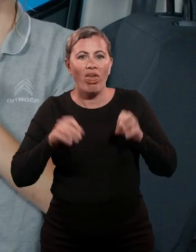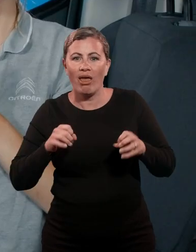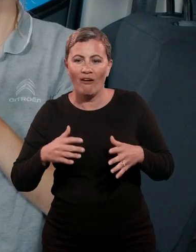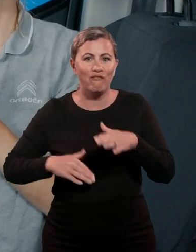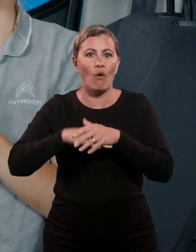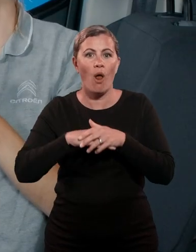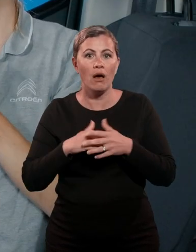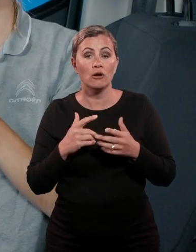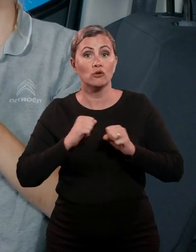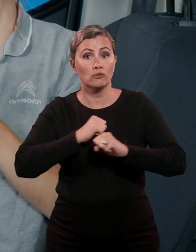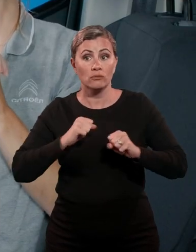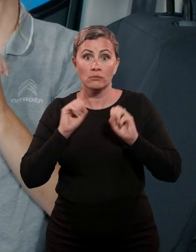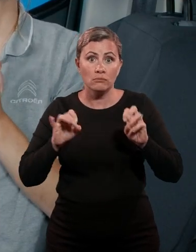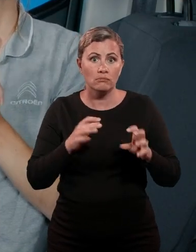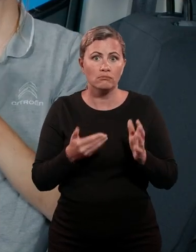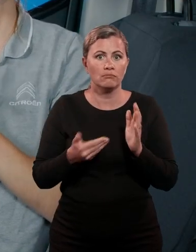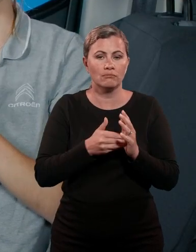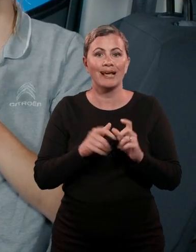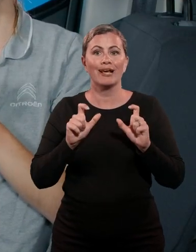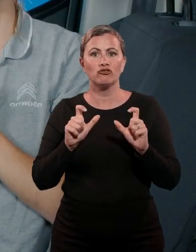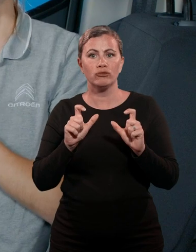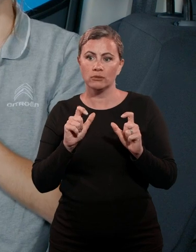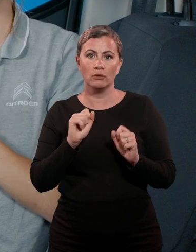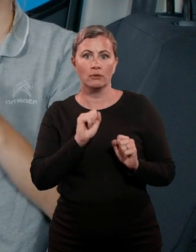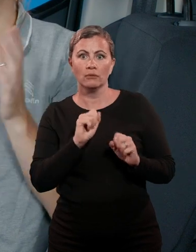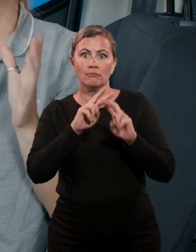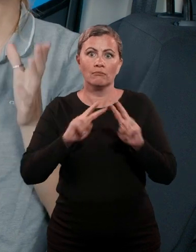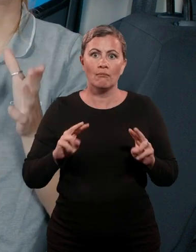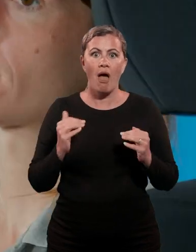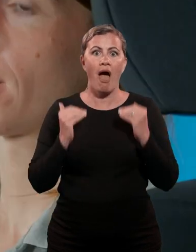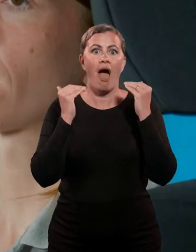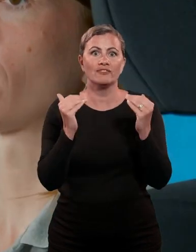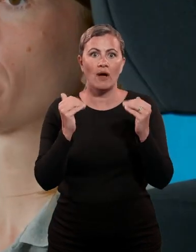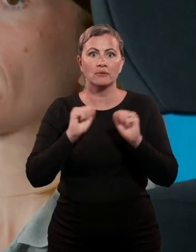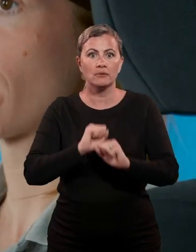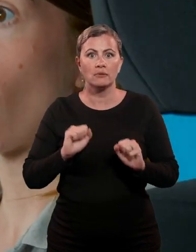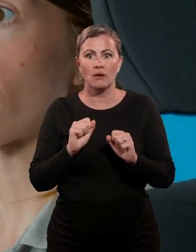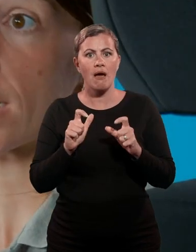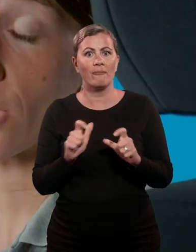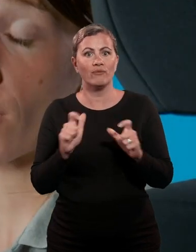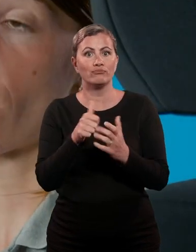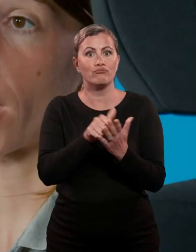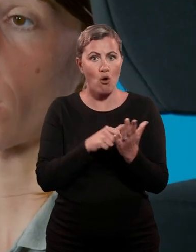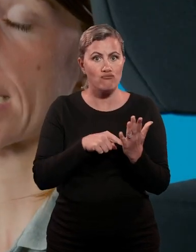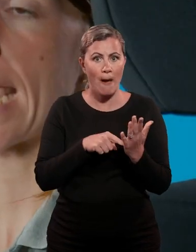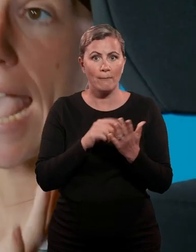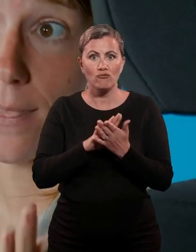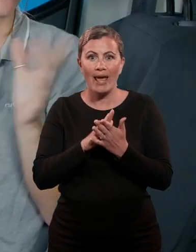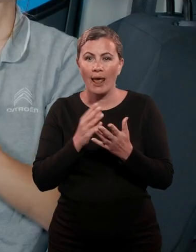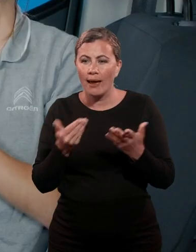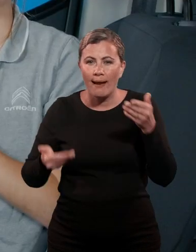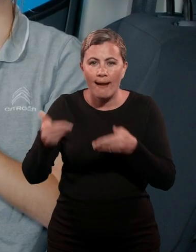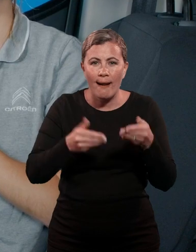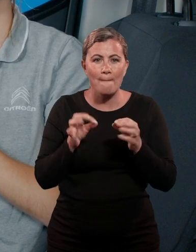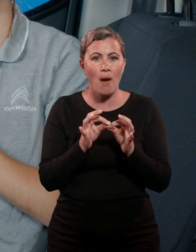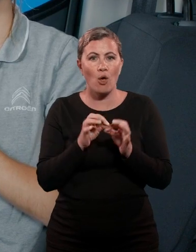solutions actually comprise one element of the Citroen Advanced Comfort Programme that has been applied to Berlingo, as important as the great ride quality and